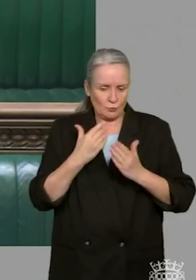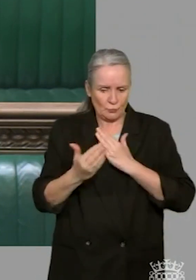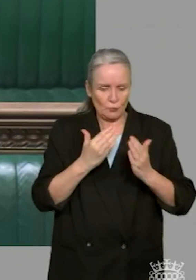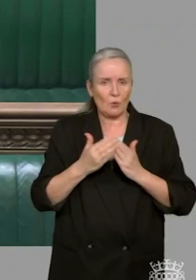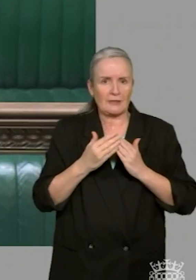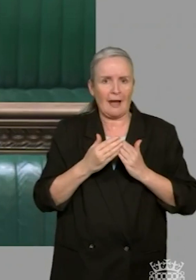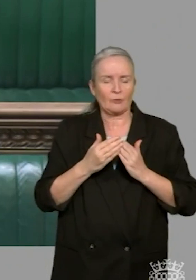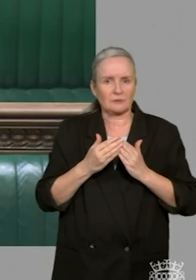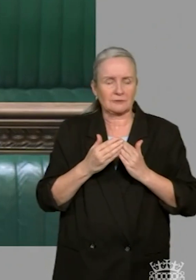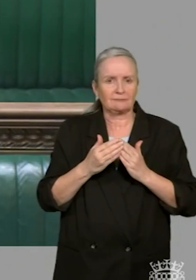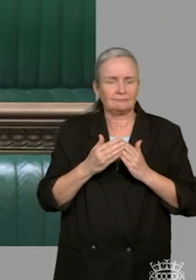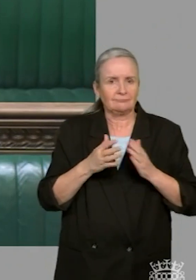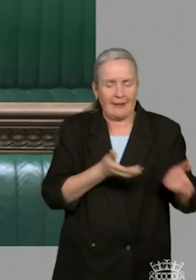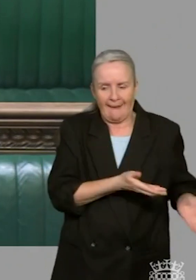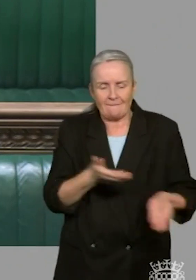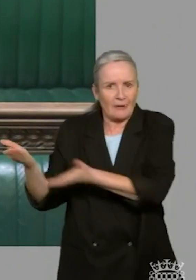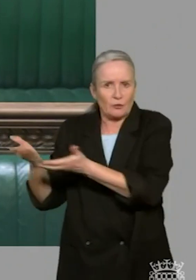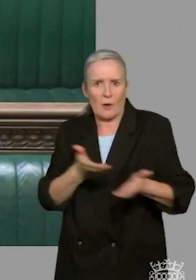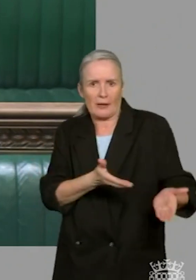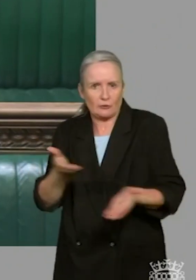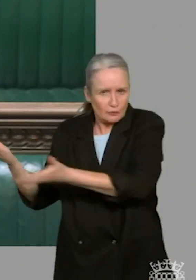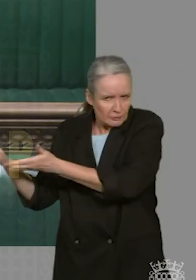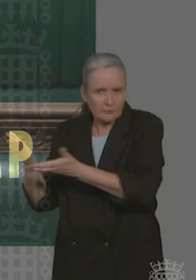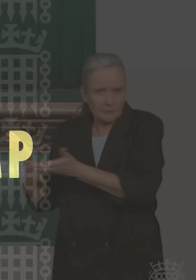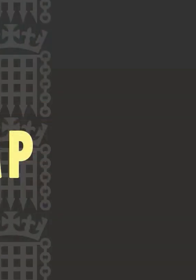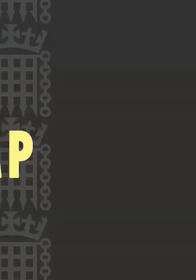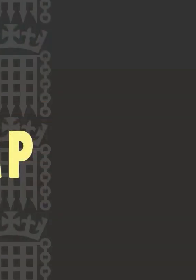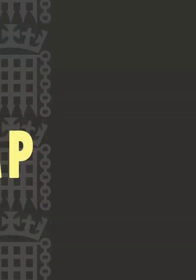humanitarian and medical activities which are so vital there.